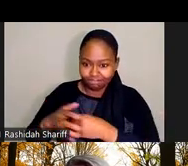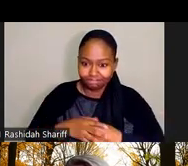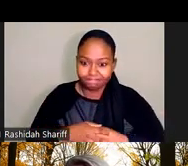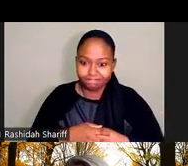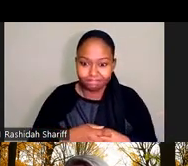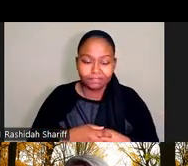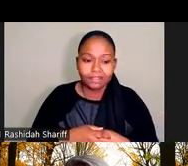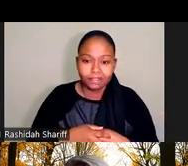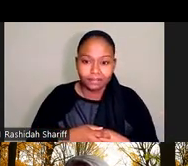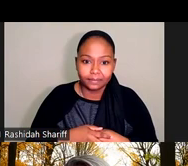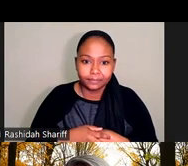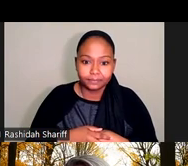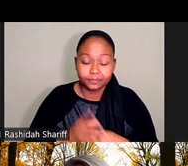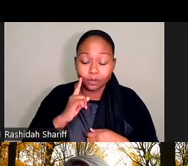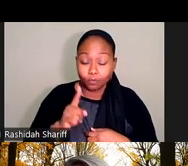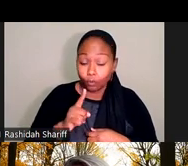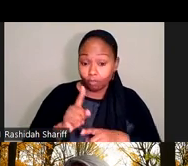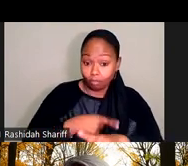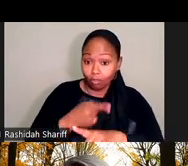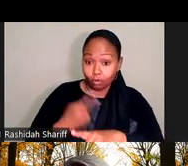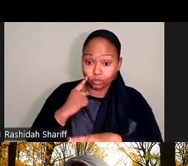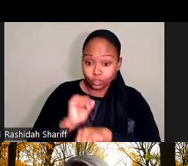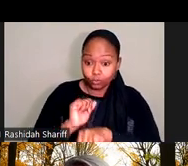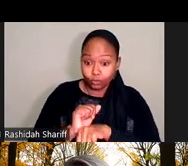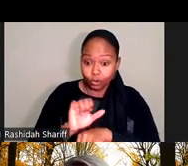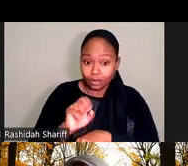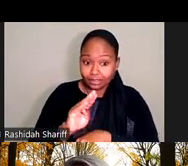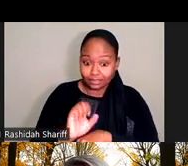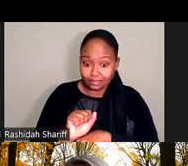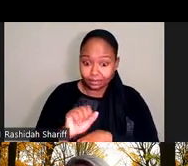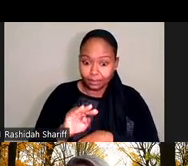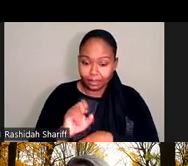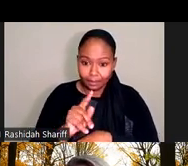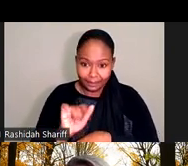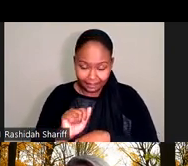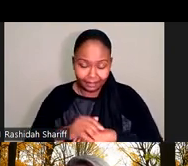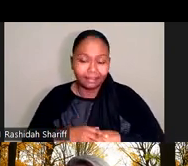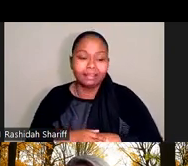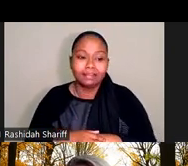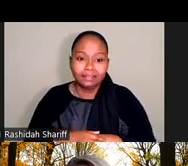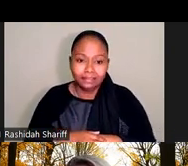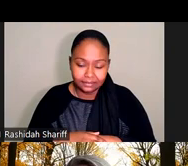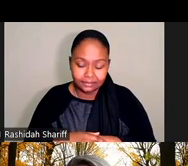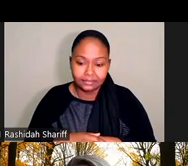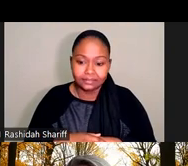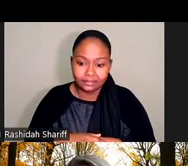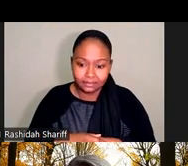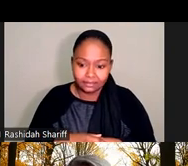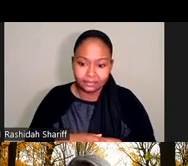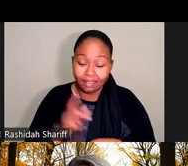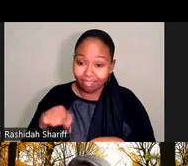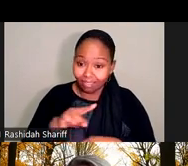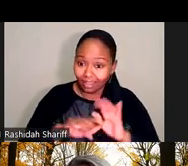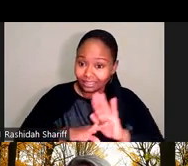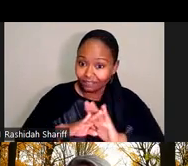in great part by the work of the long-term services and support subcommittee and the report that they developed